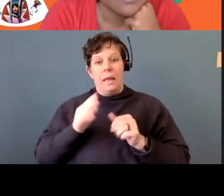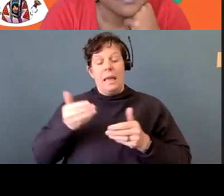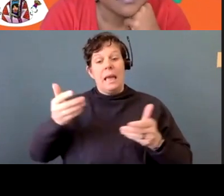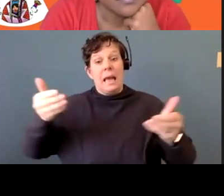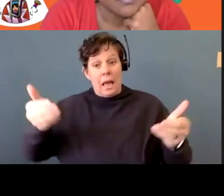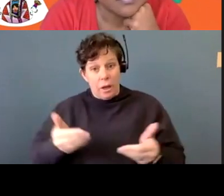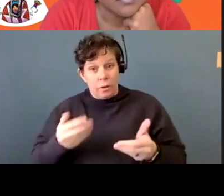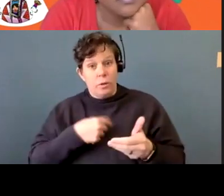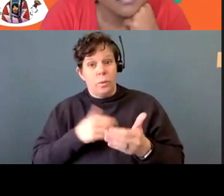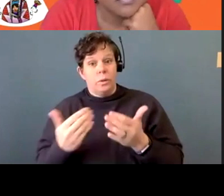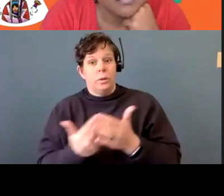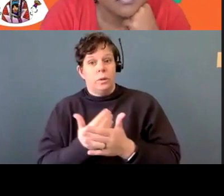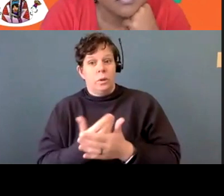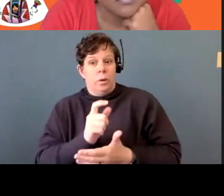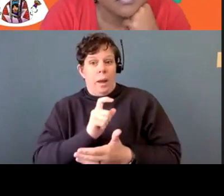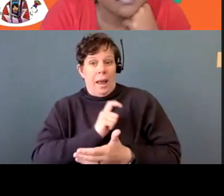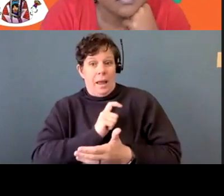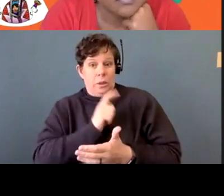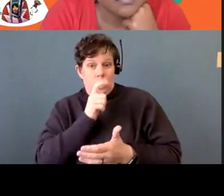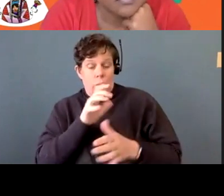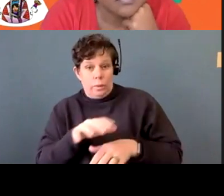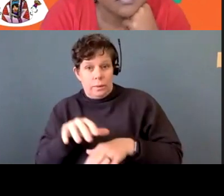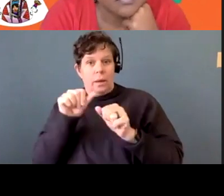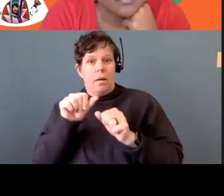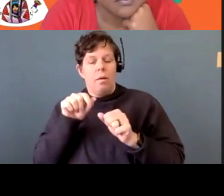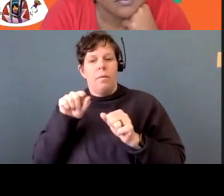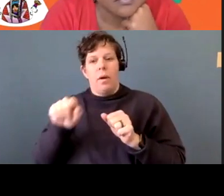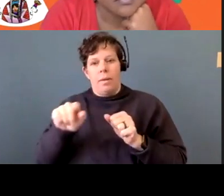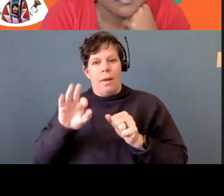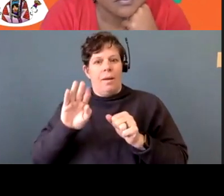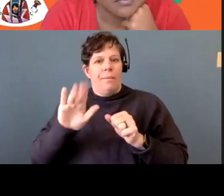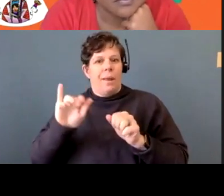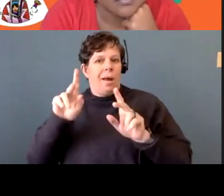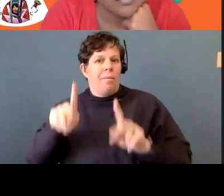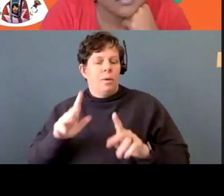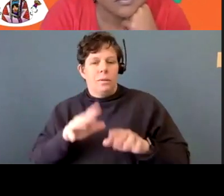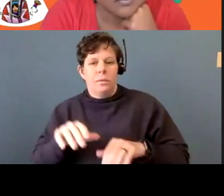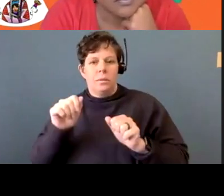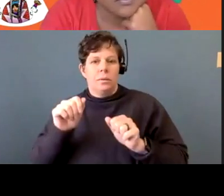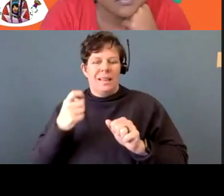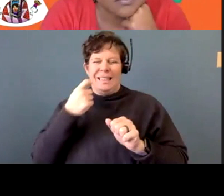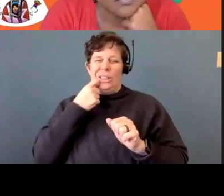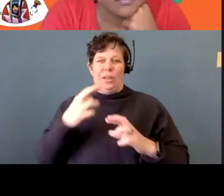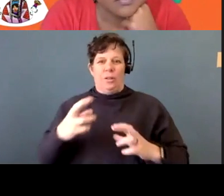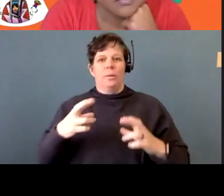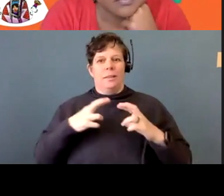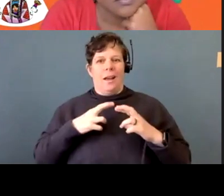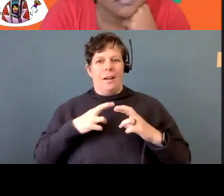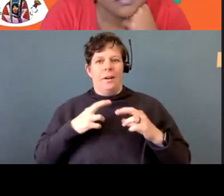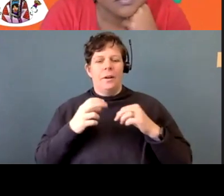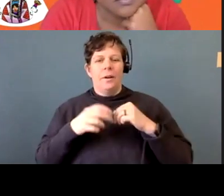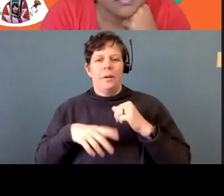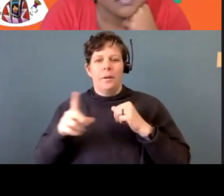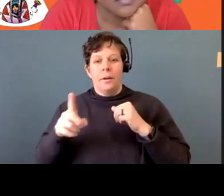new FBI person and that person came in and actually just retired. And we